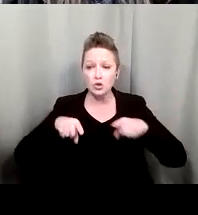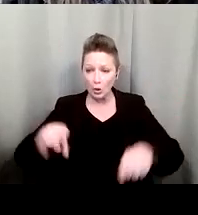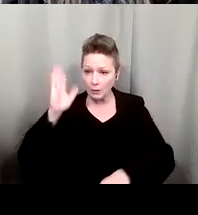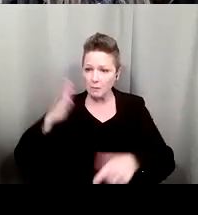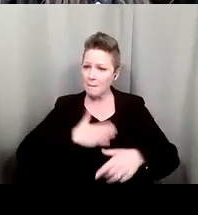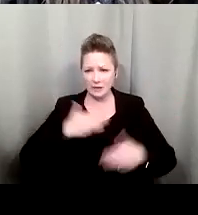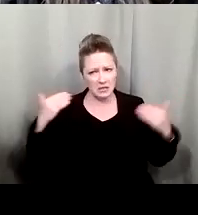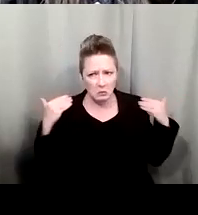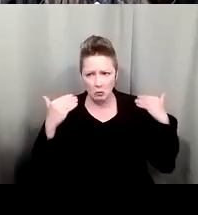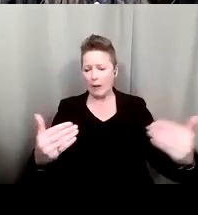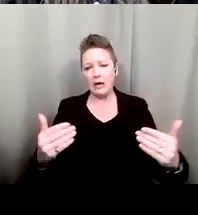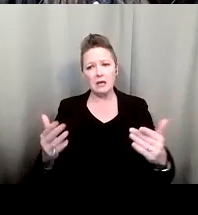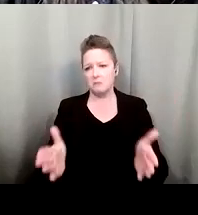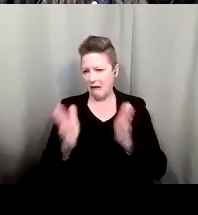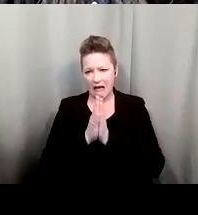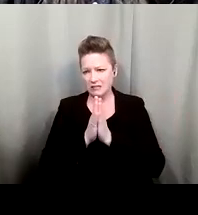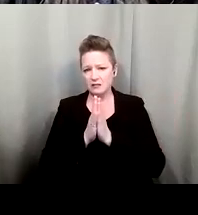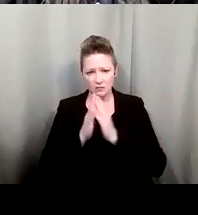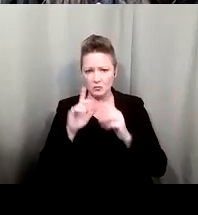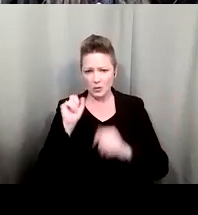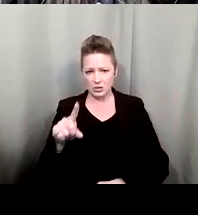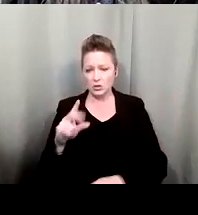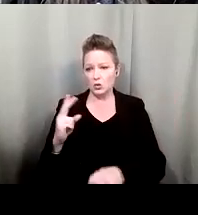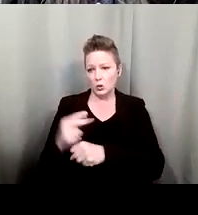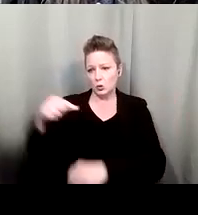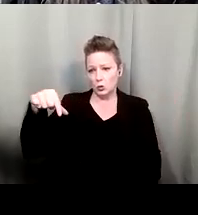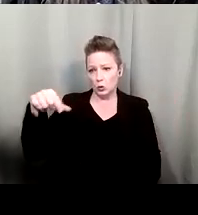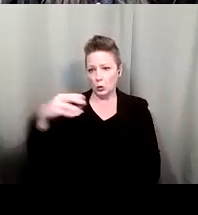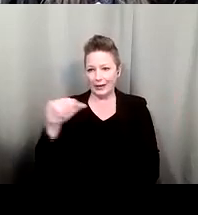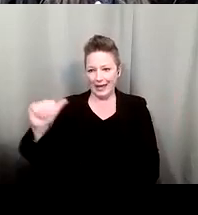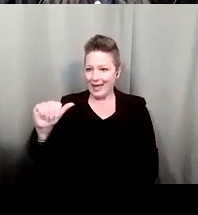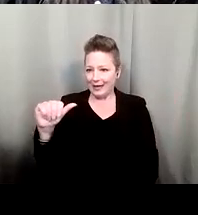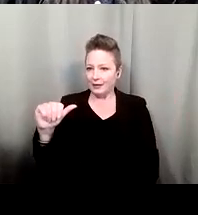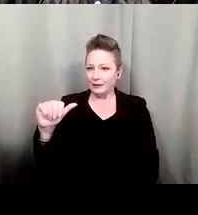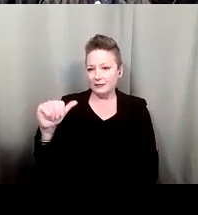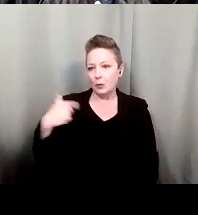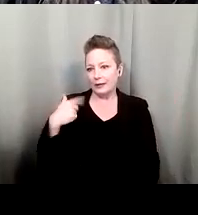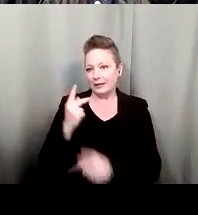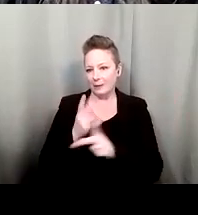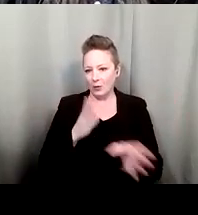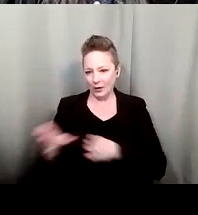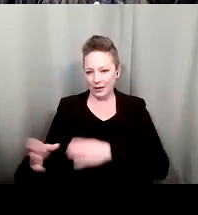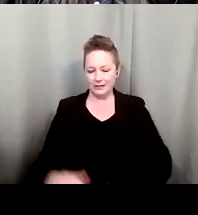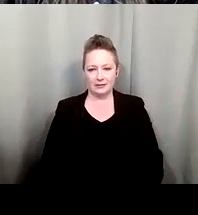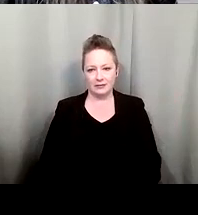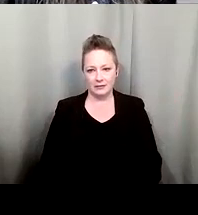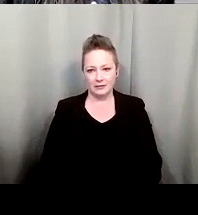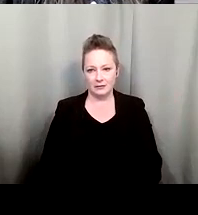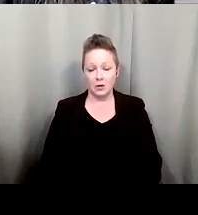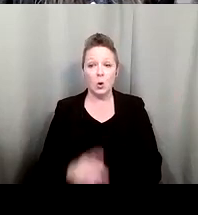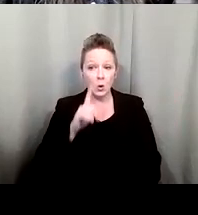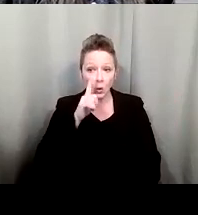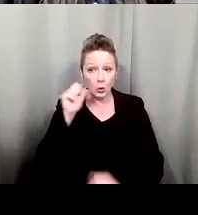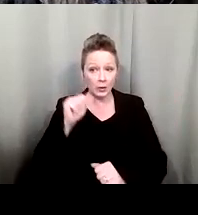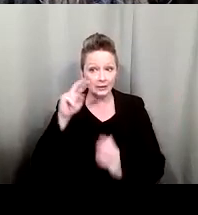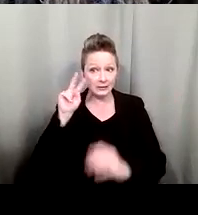presentation. Just use that Q&A feature so that we can keep them all organized. Questions will be viewable to the presenters only,